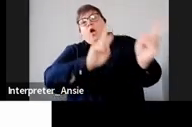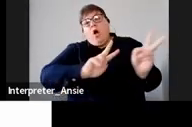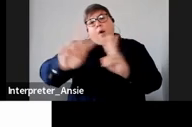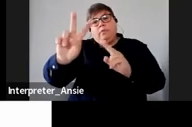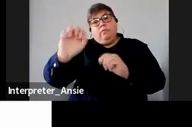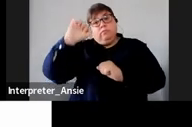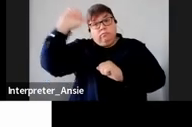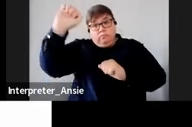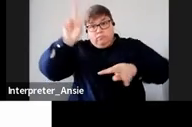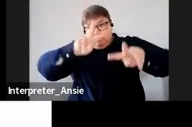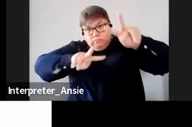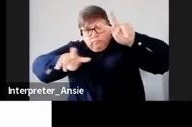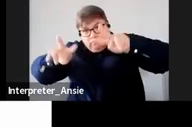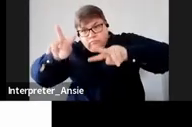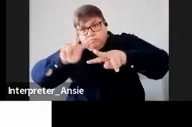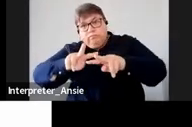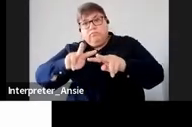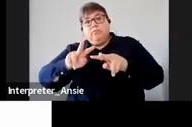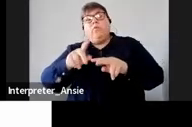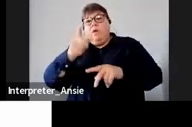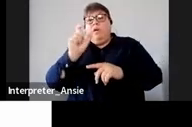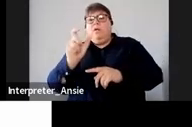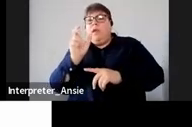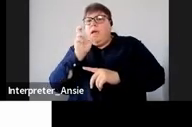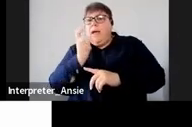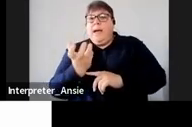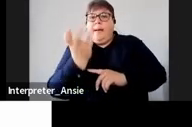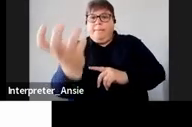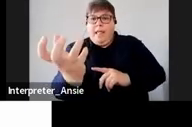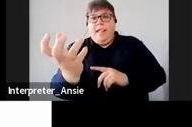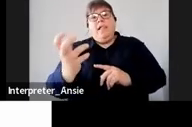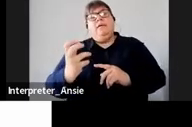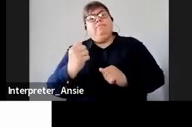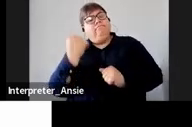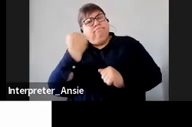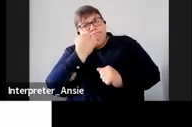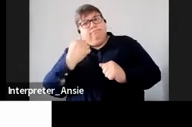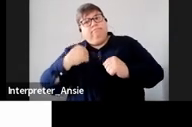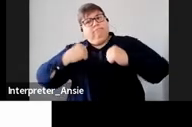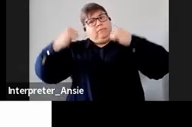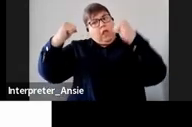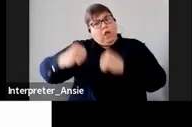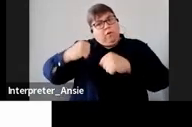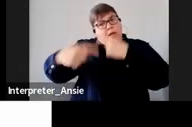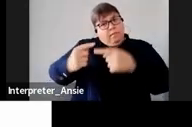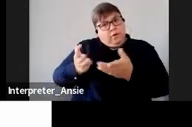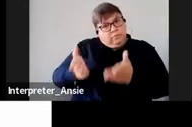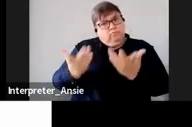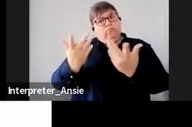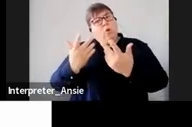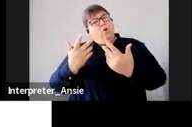made by SARS and even appeal their decision if you disagree with the outcome of the objection